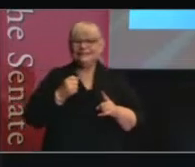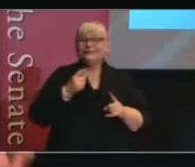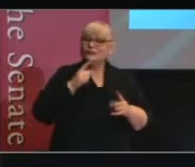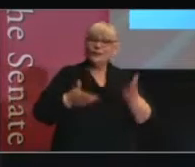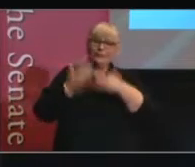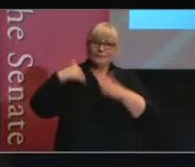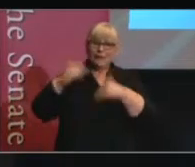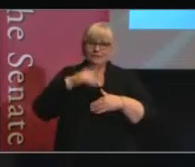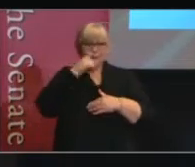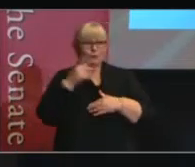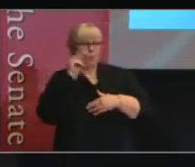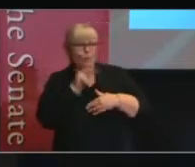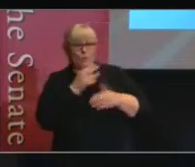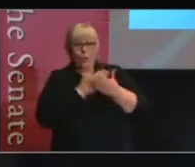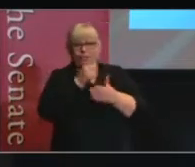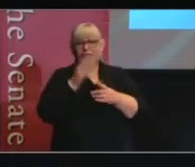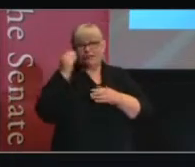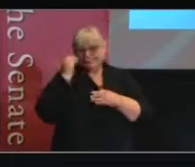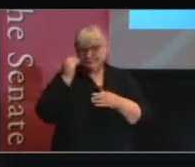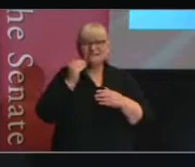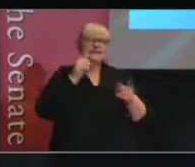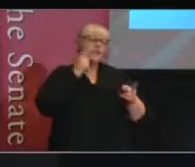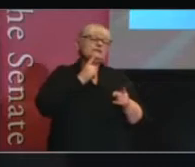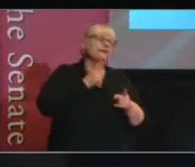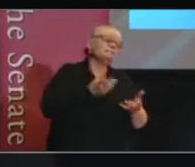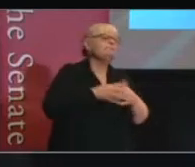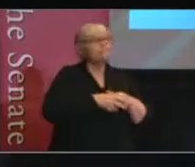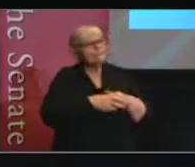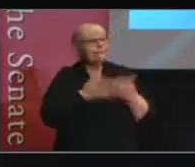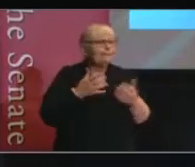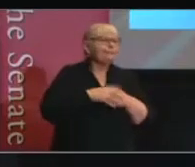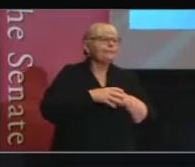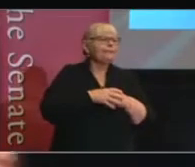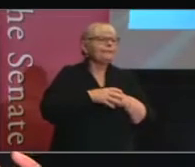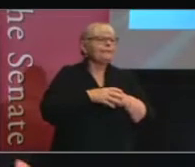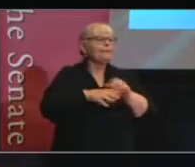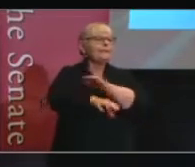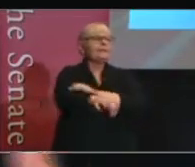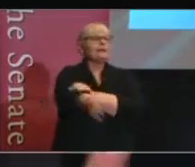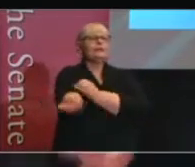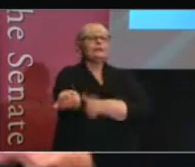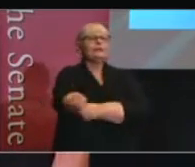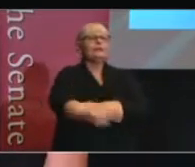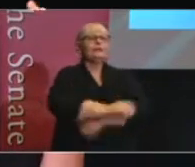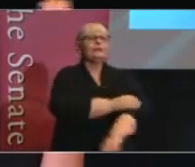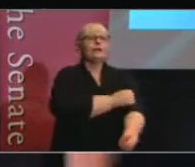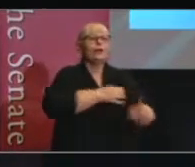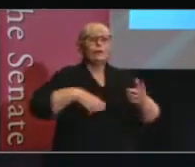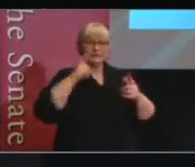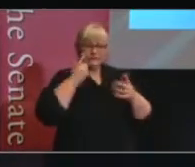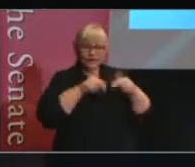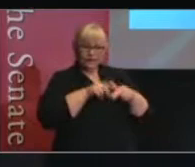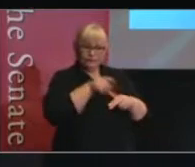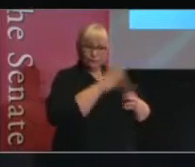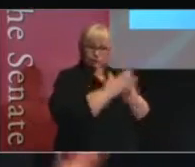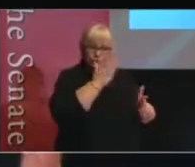people looking at committees have said, well, we want to see if they've made any impact